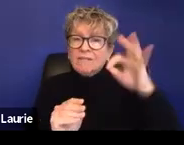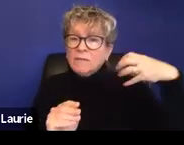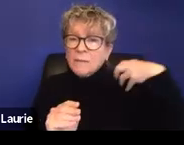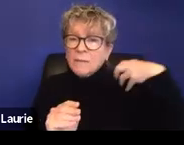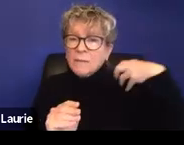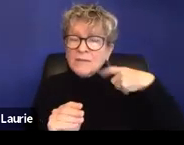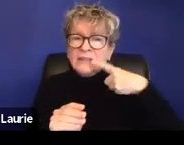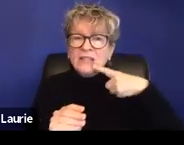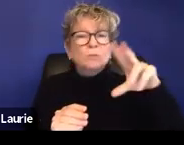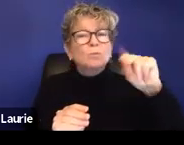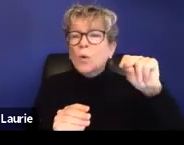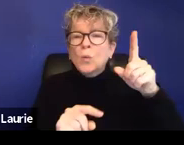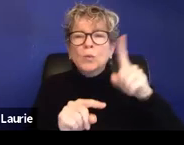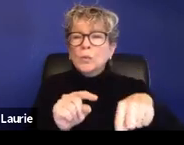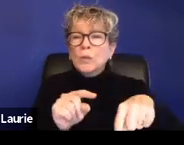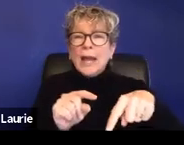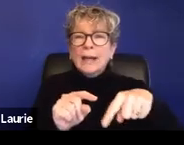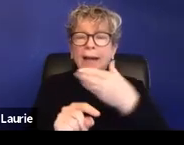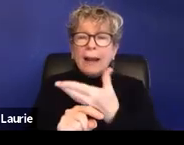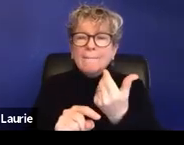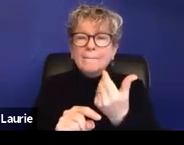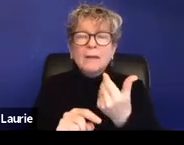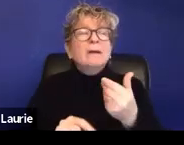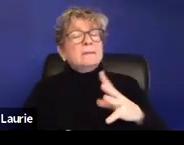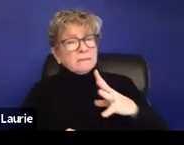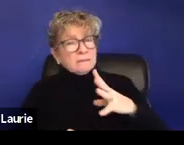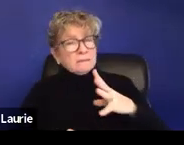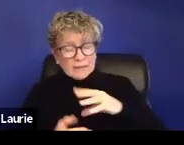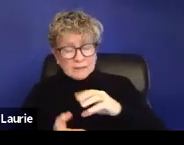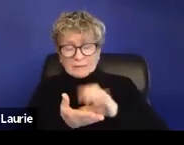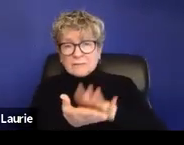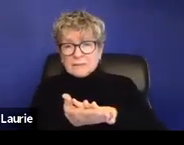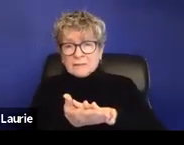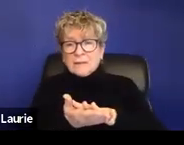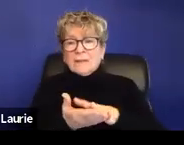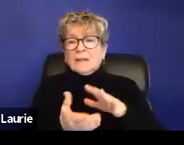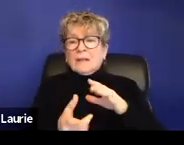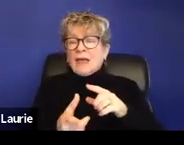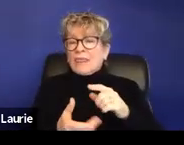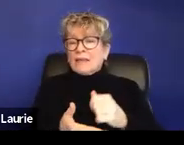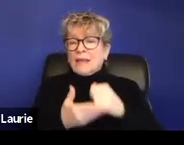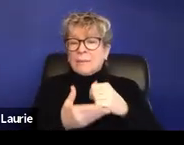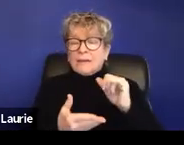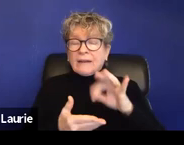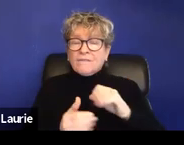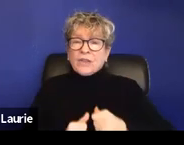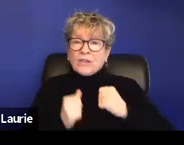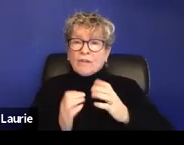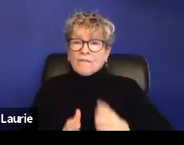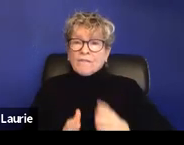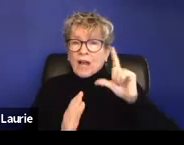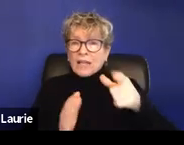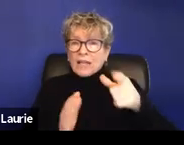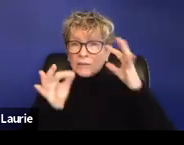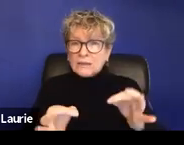actually information that's helpful if the survivor then decides that they do want to pursue some sort